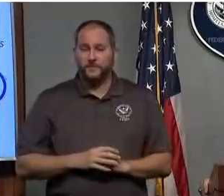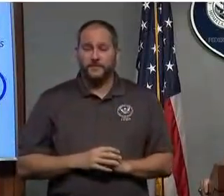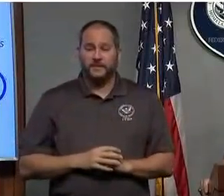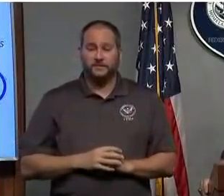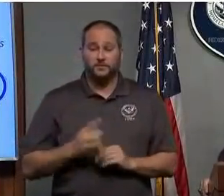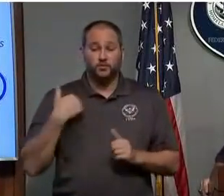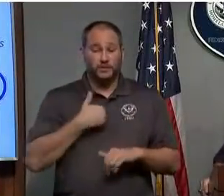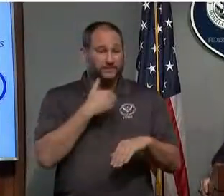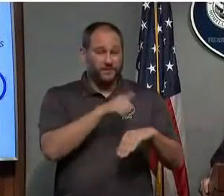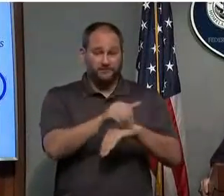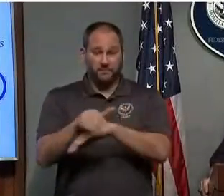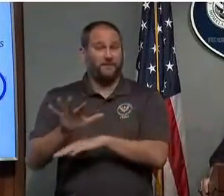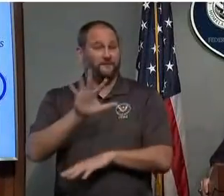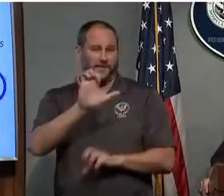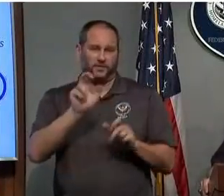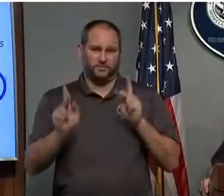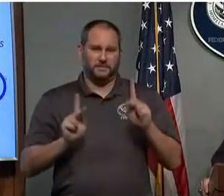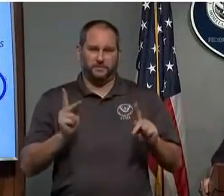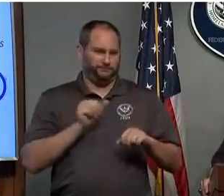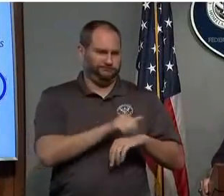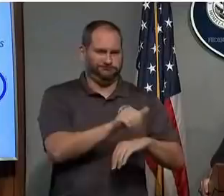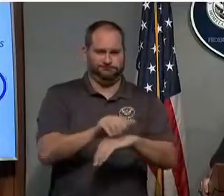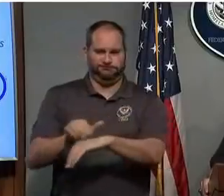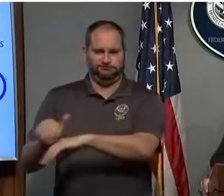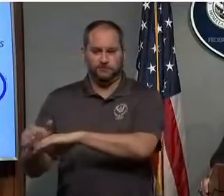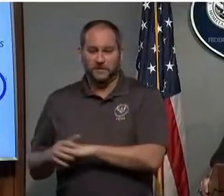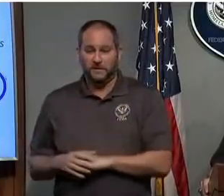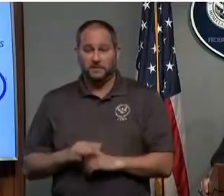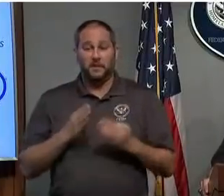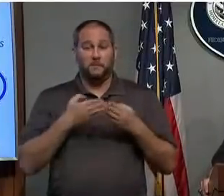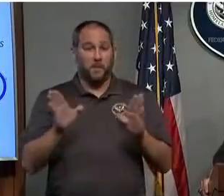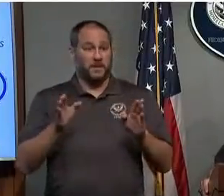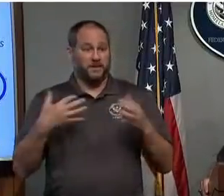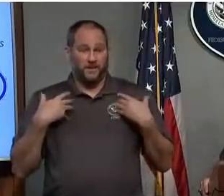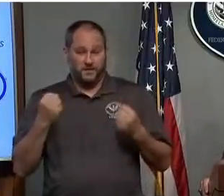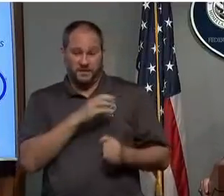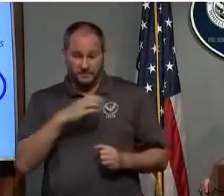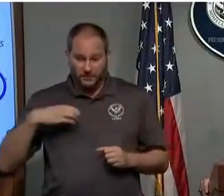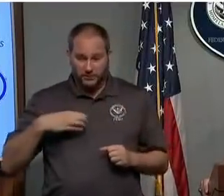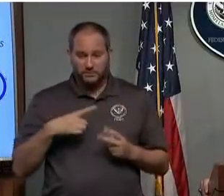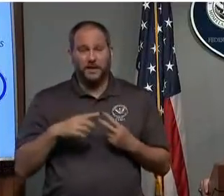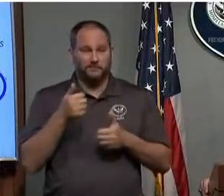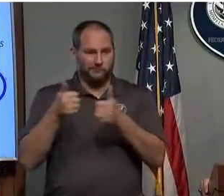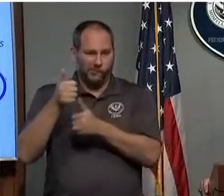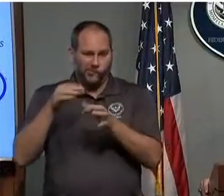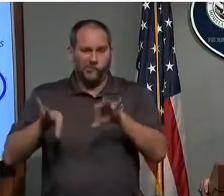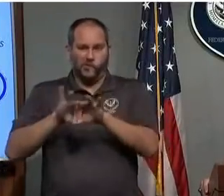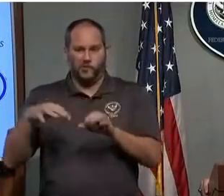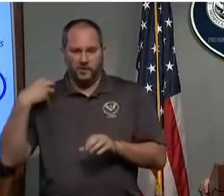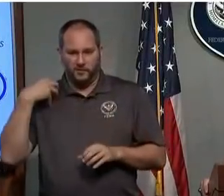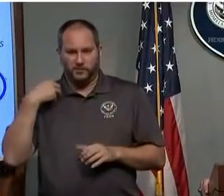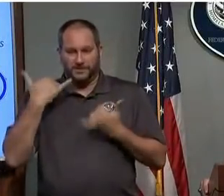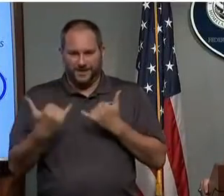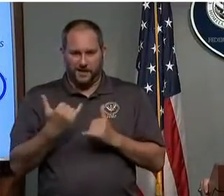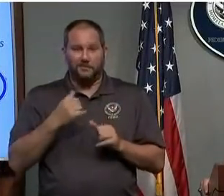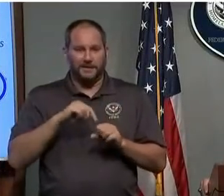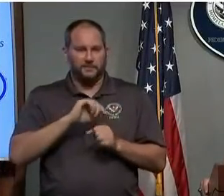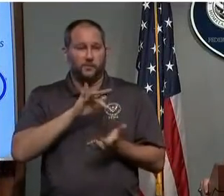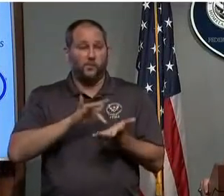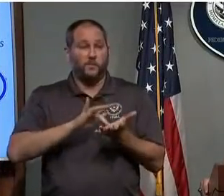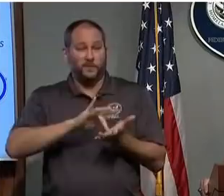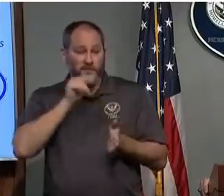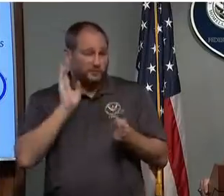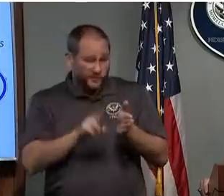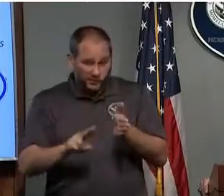personnel. These are Public Health Commission Corps officers who are currently working in medical shelters around the region, assisting